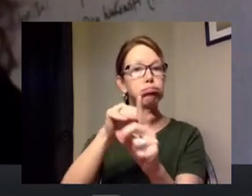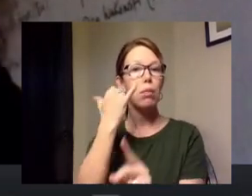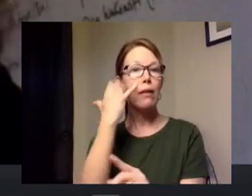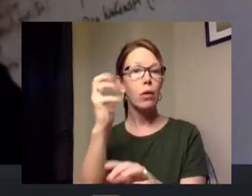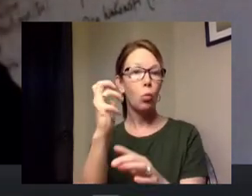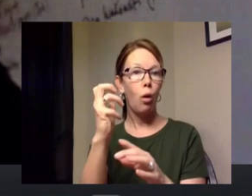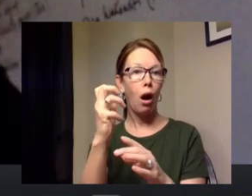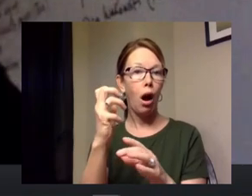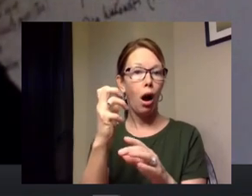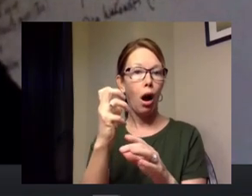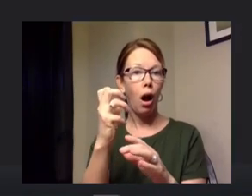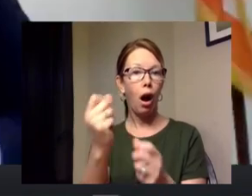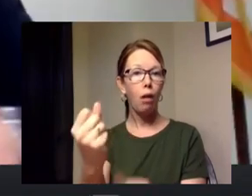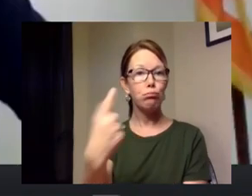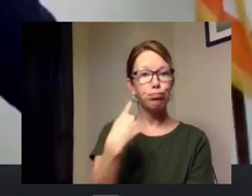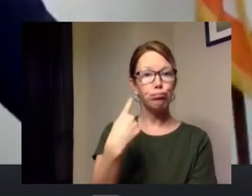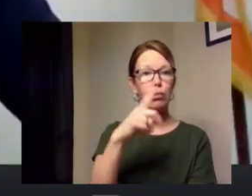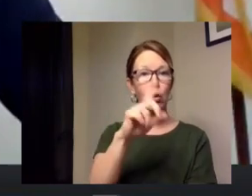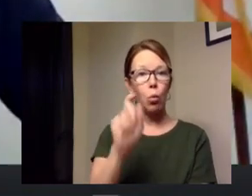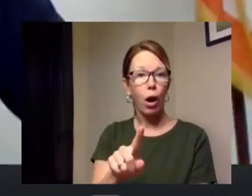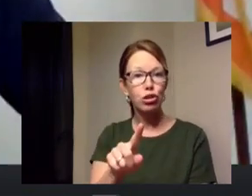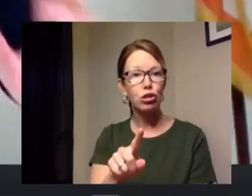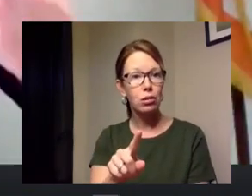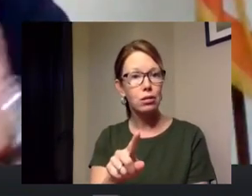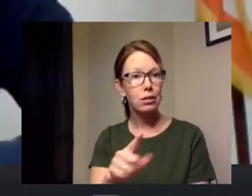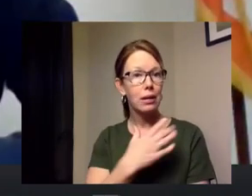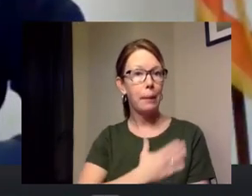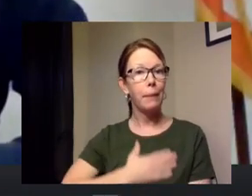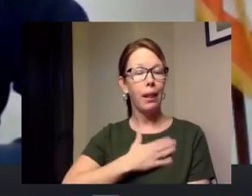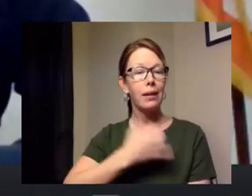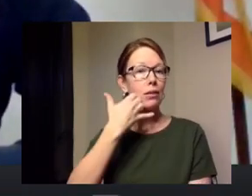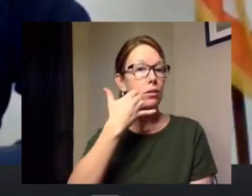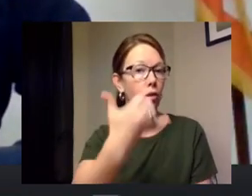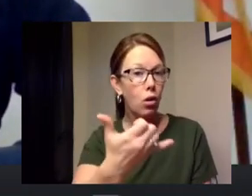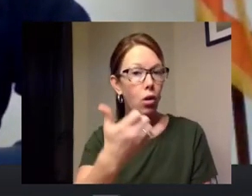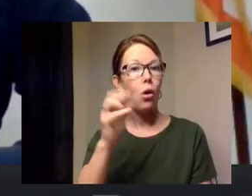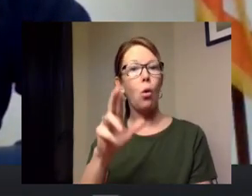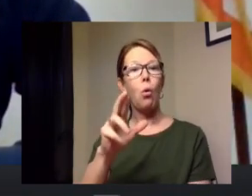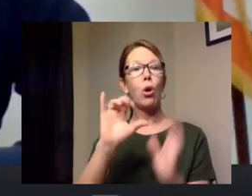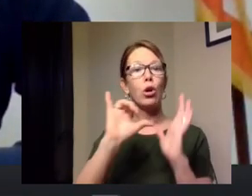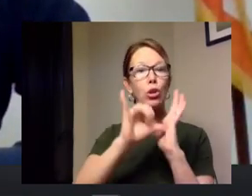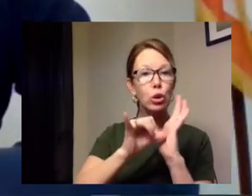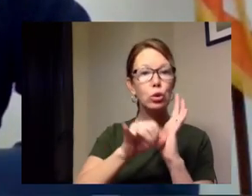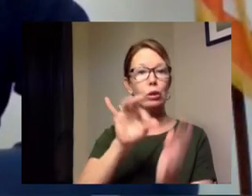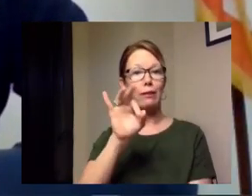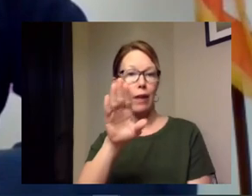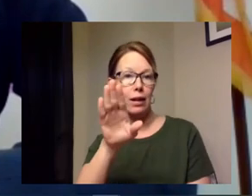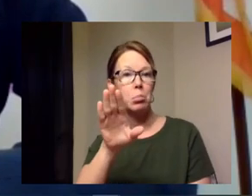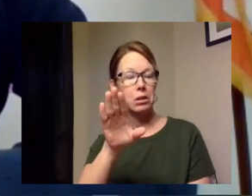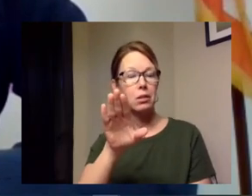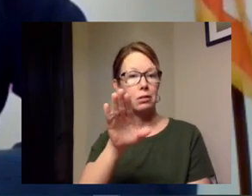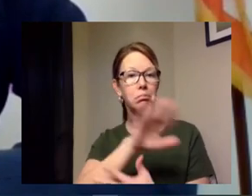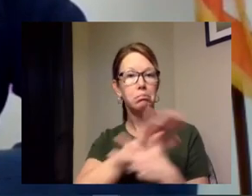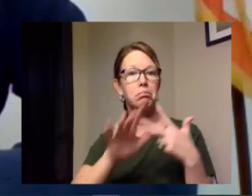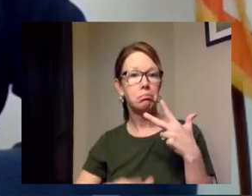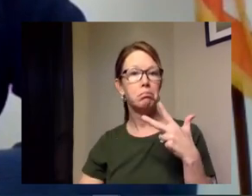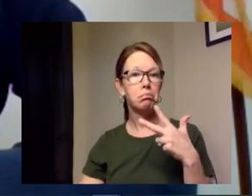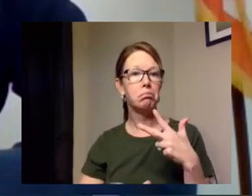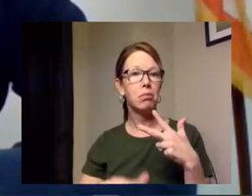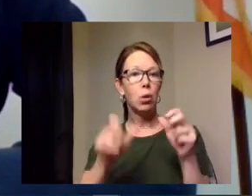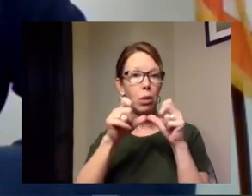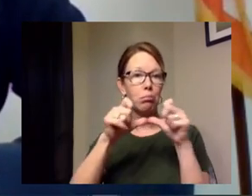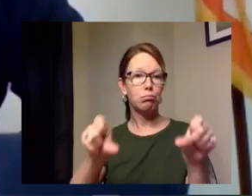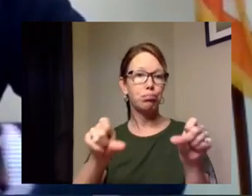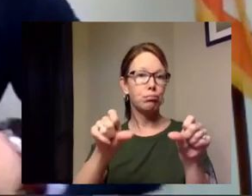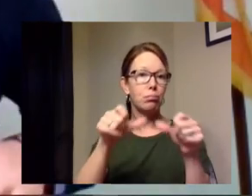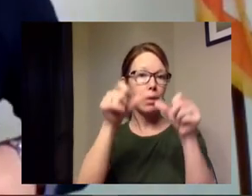a question please dial in or go to our youtube or facebook channels and you can submit your questions there